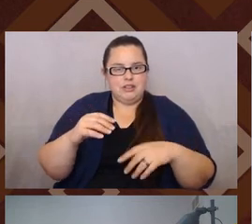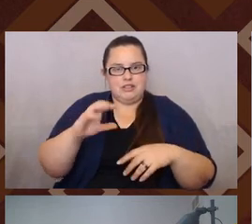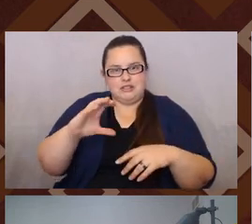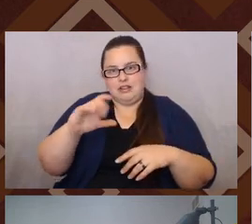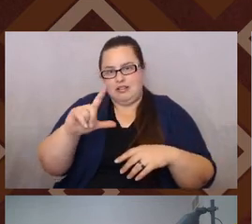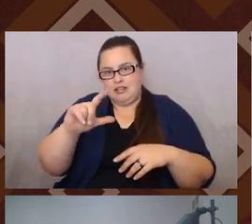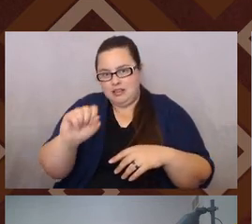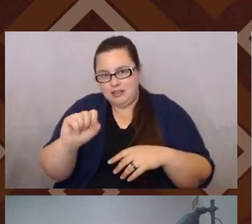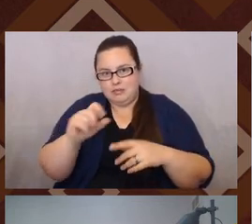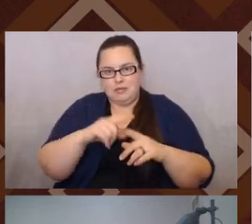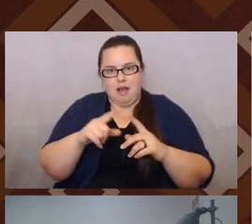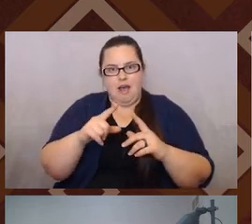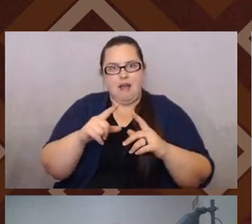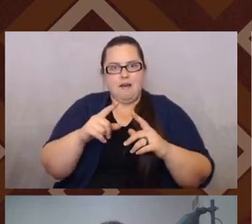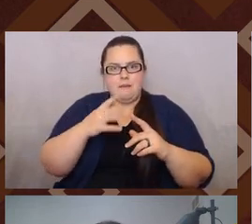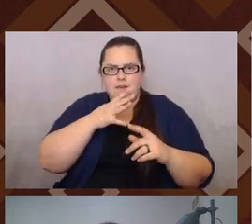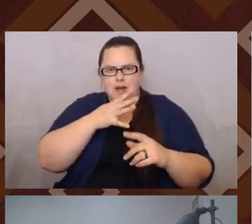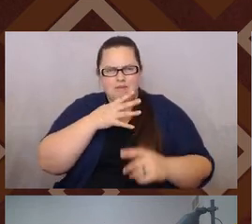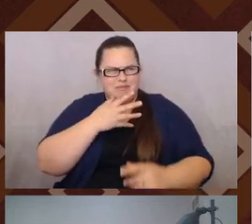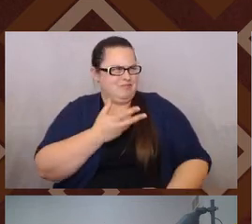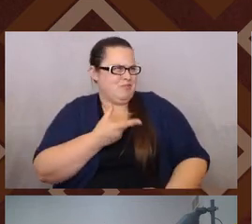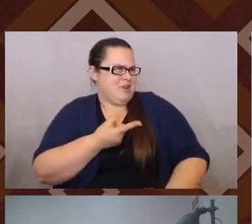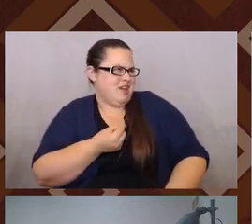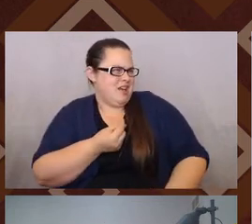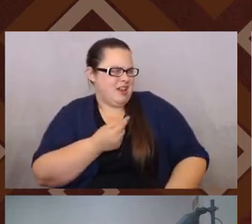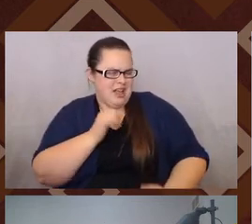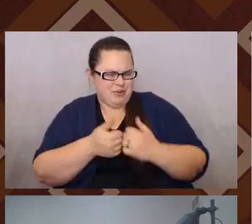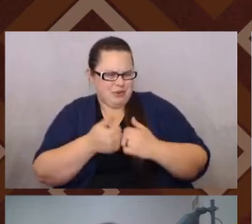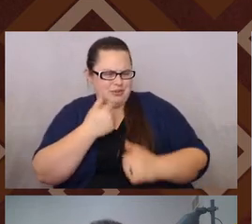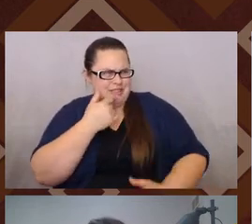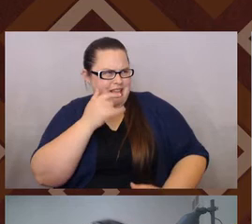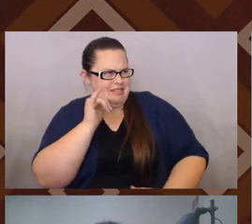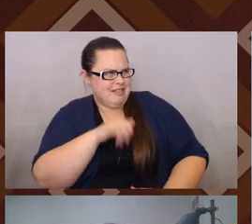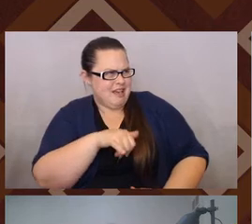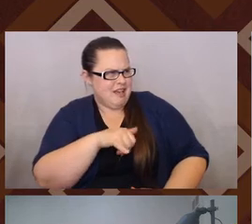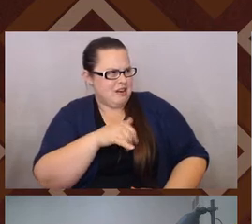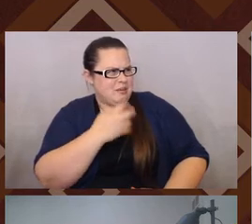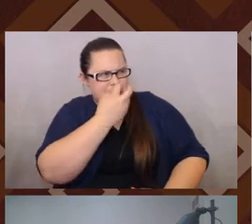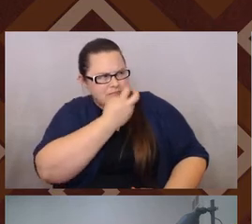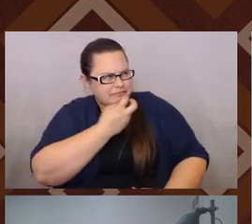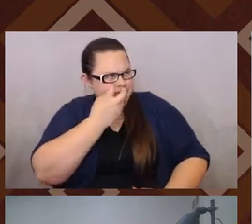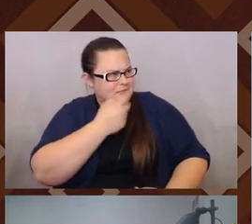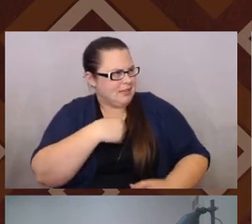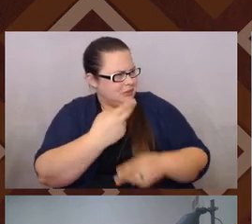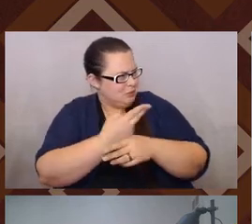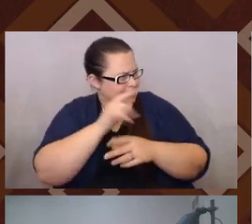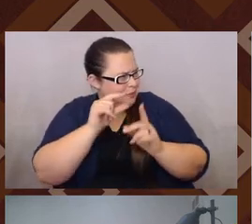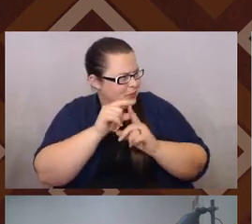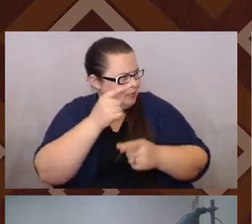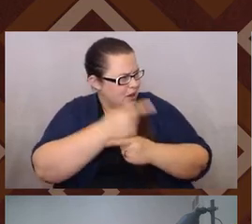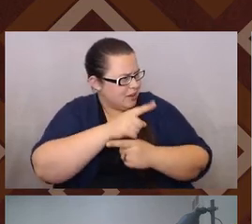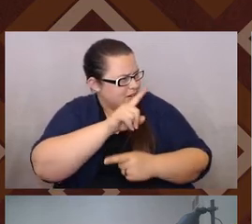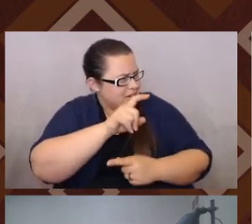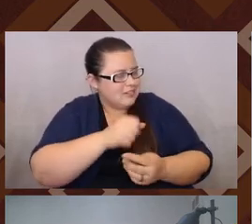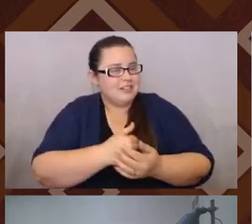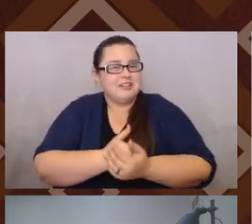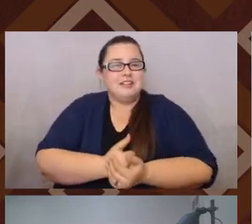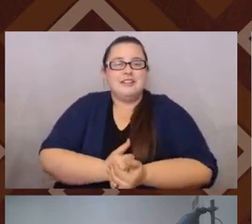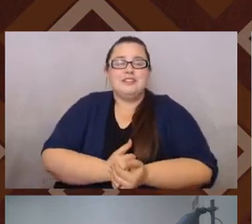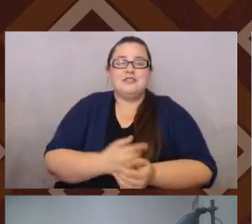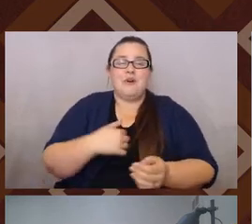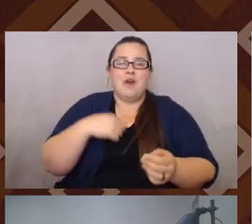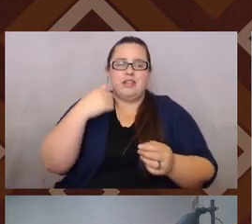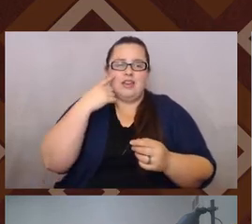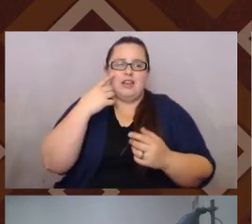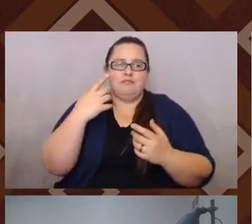what? They're like, what is that? Or like, how do you say it? Um, am I using it right? Like, and so I think that it's, it's,